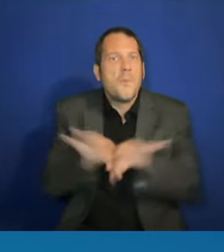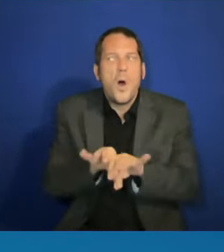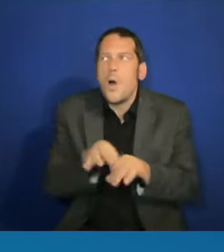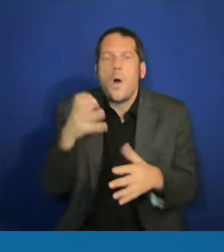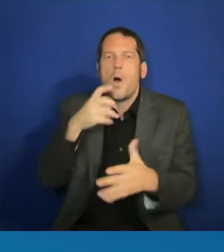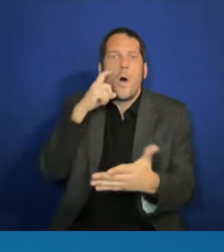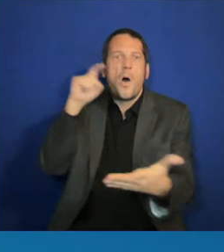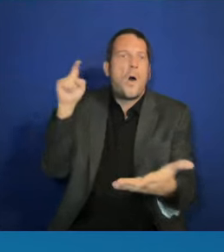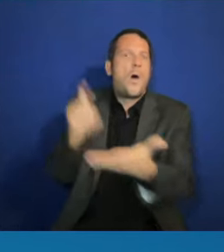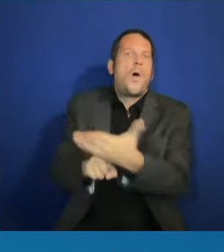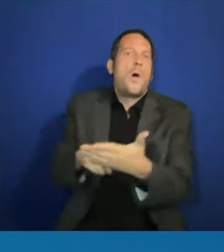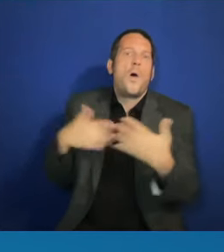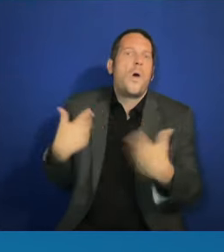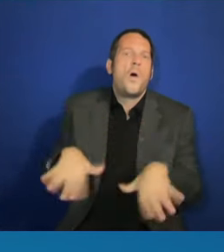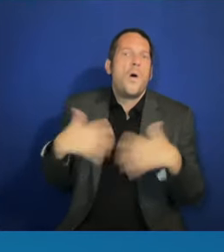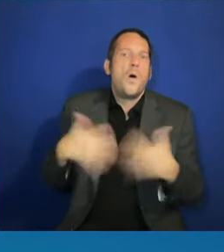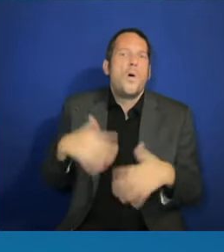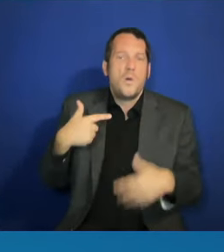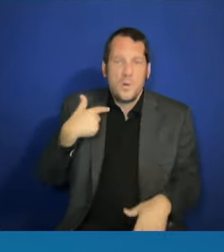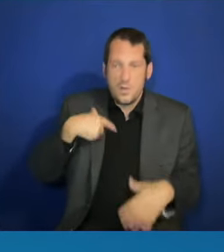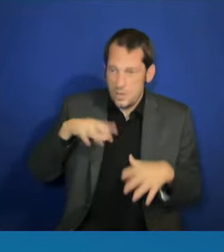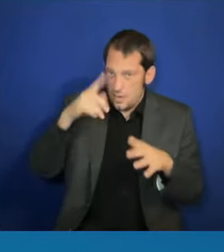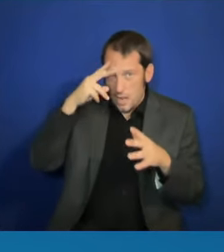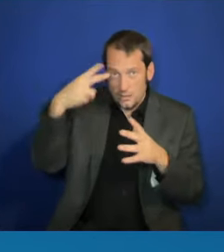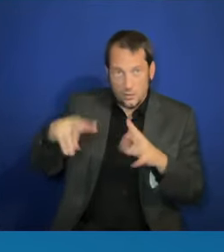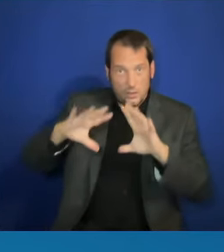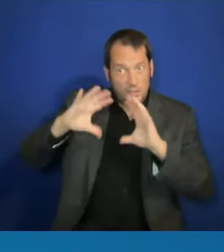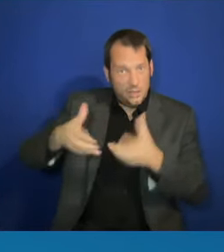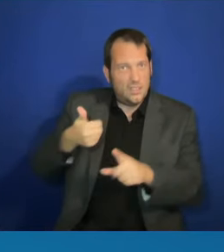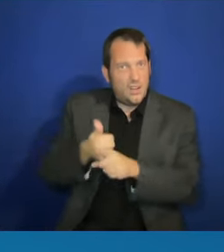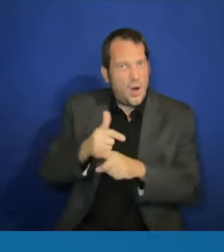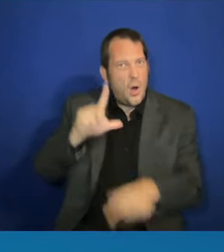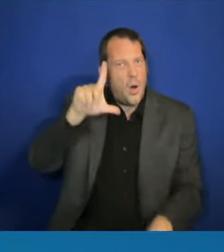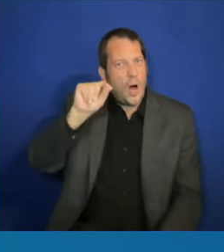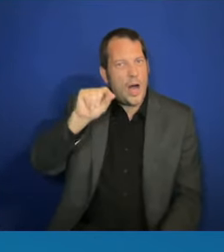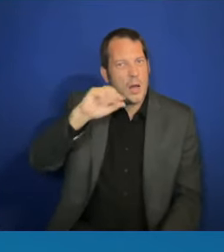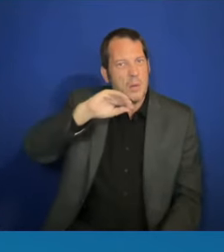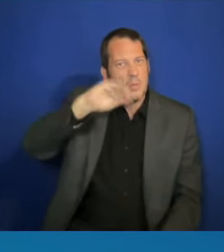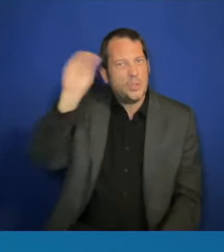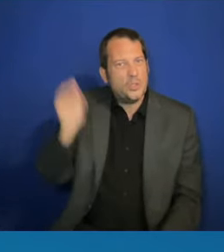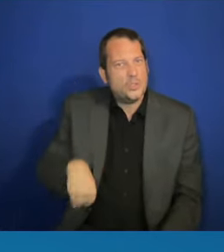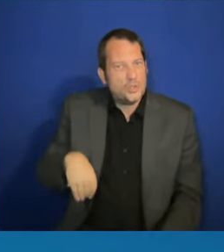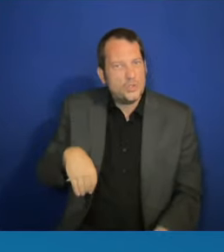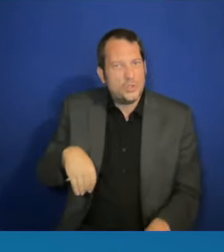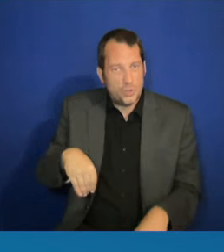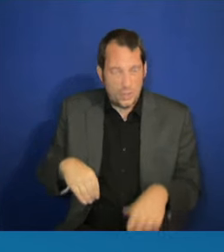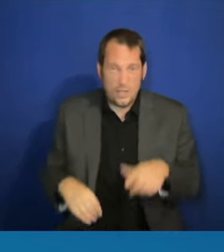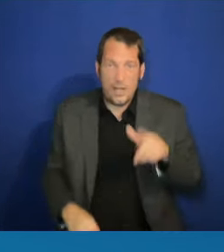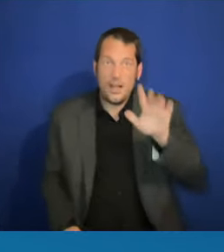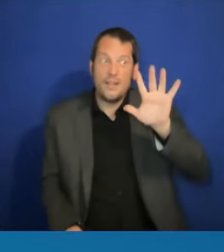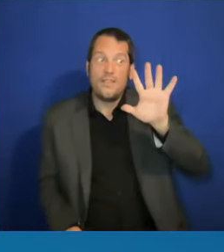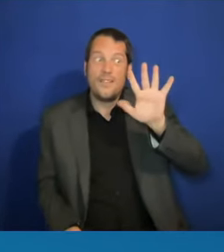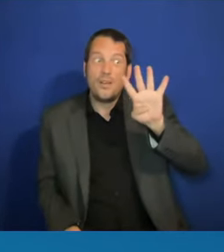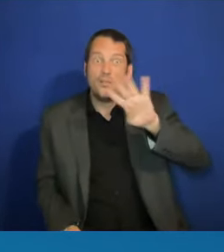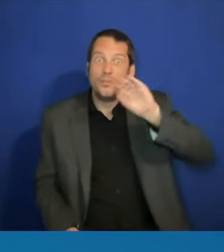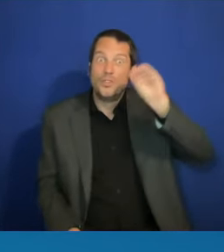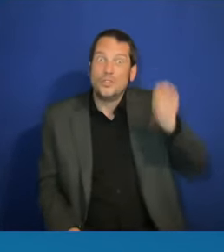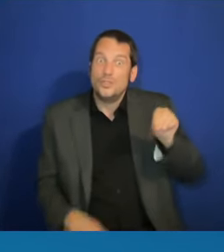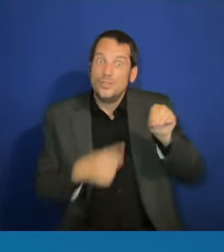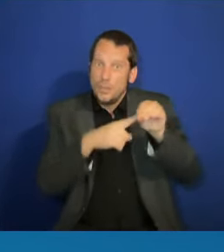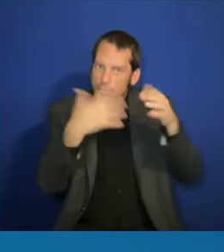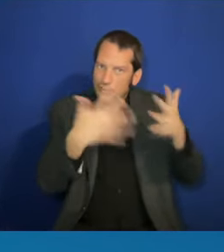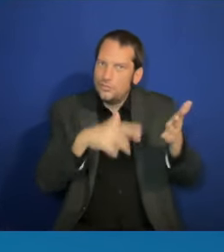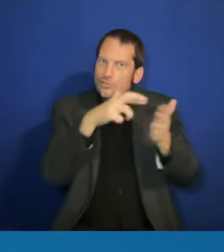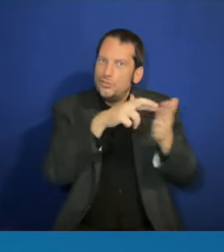54% of registered voters. We're going to decide the next presidential